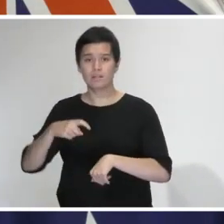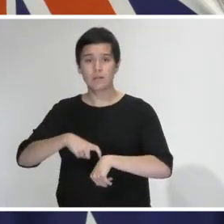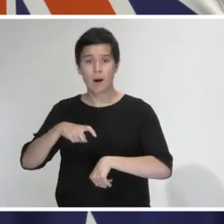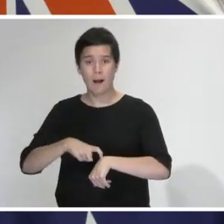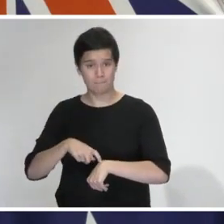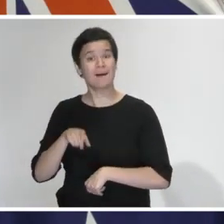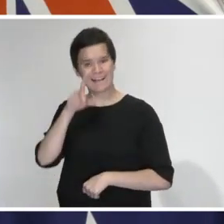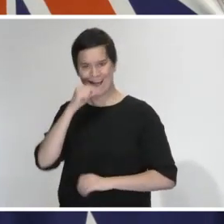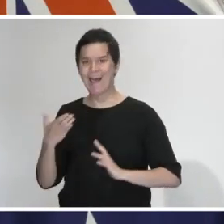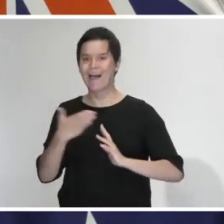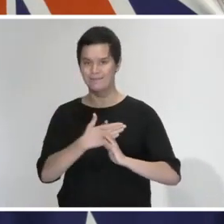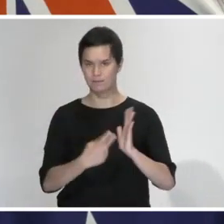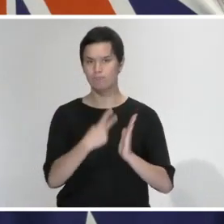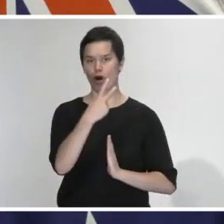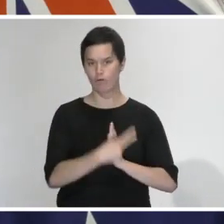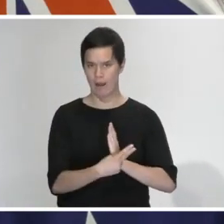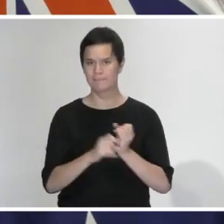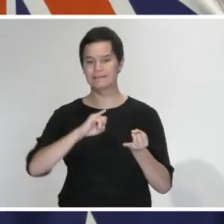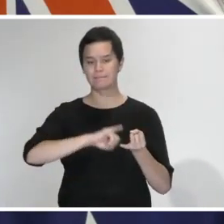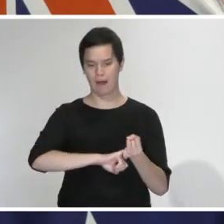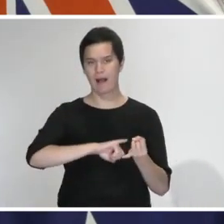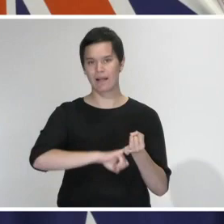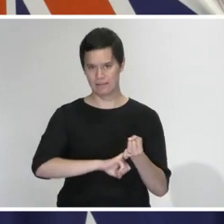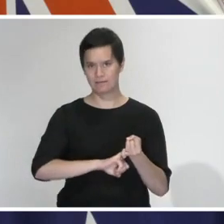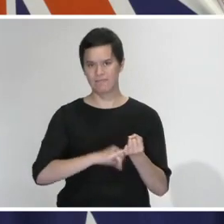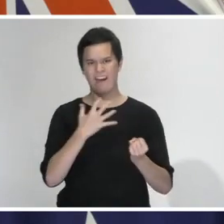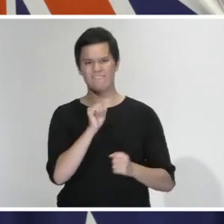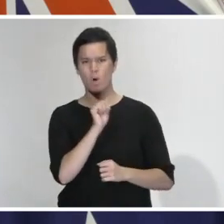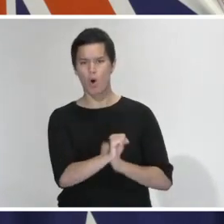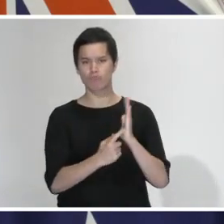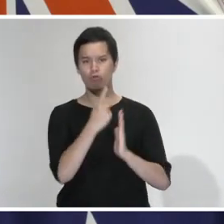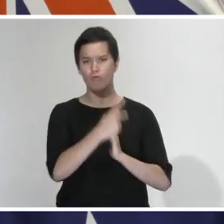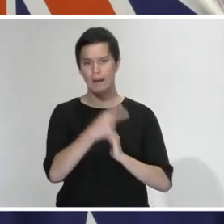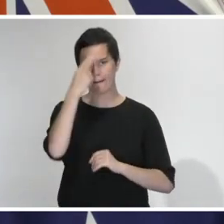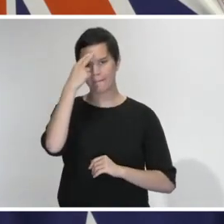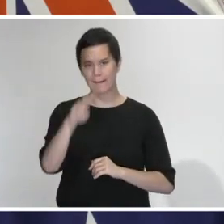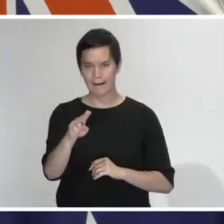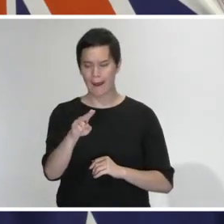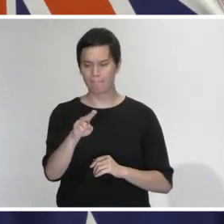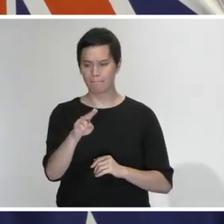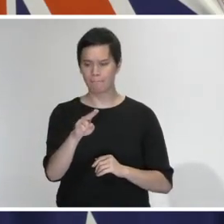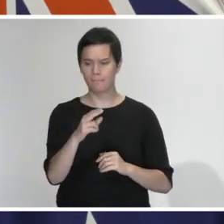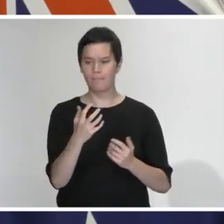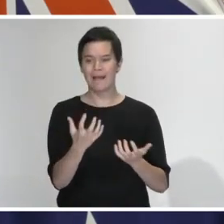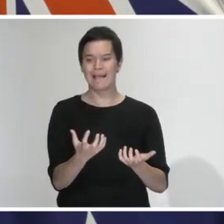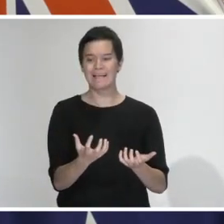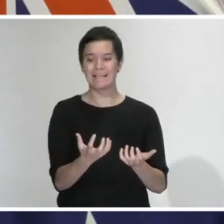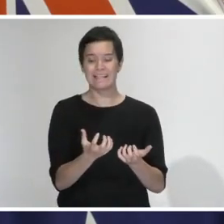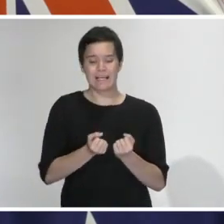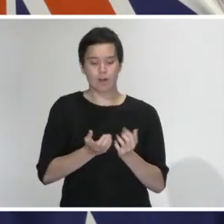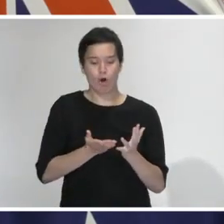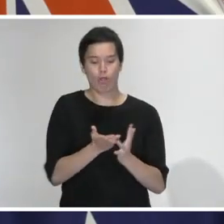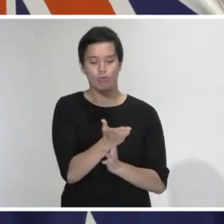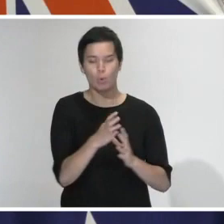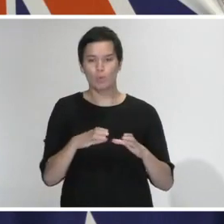out for the Getting Through Together campaign, look out for the details that come out there, do access the programs for kids because they're really